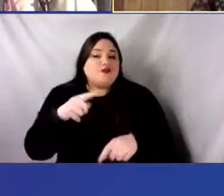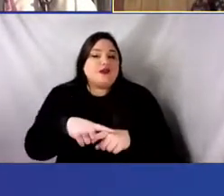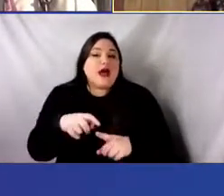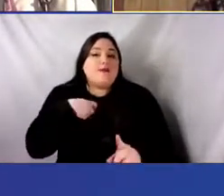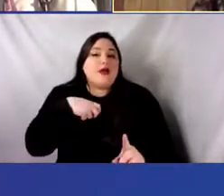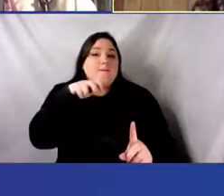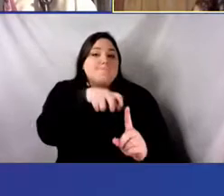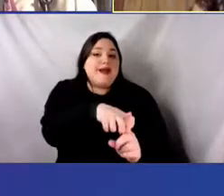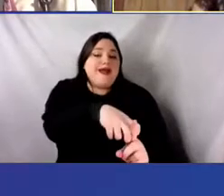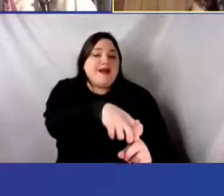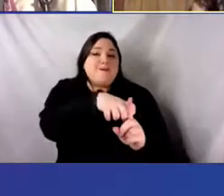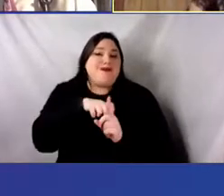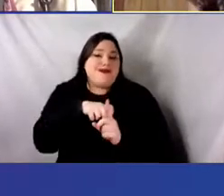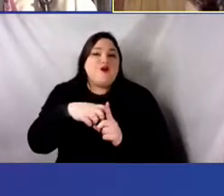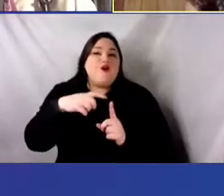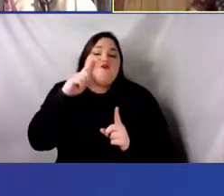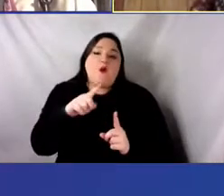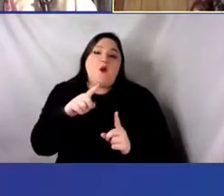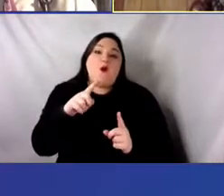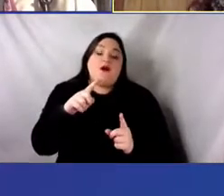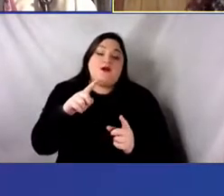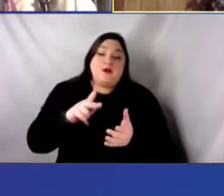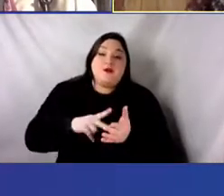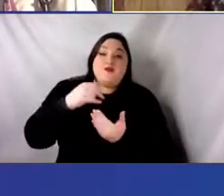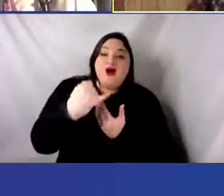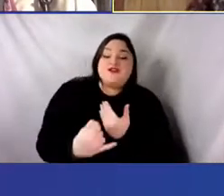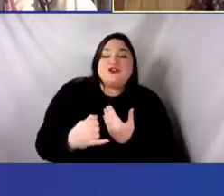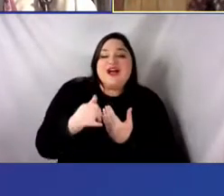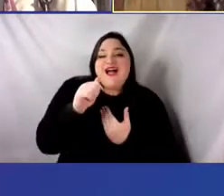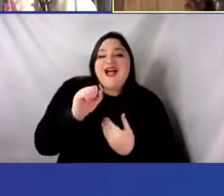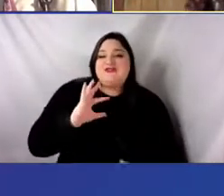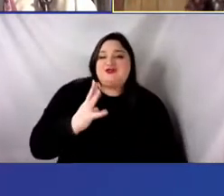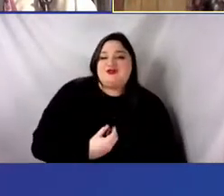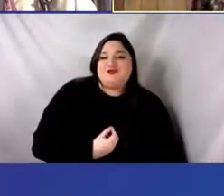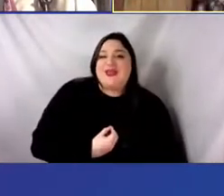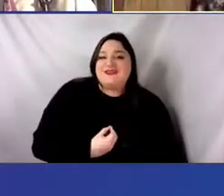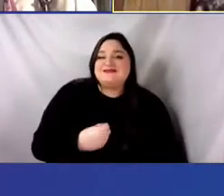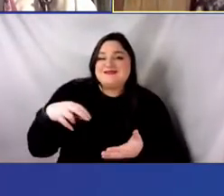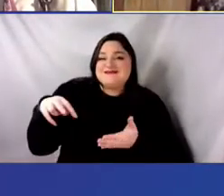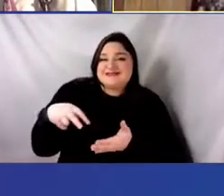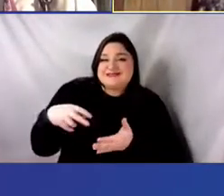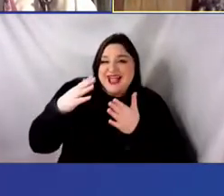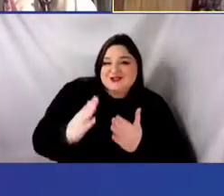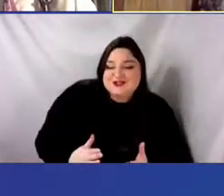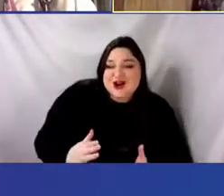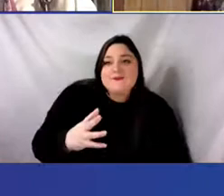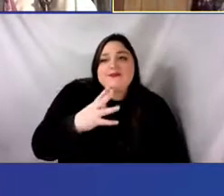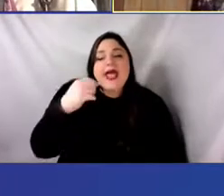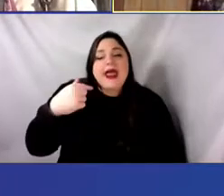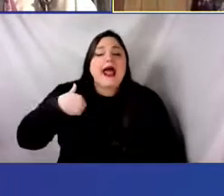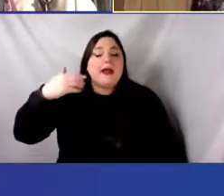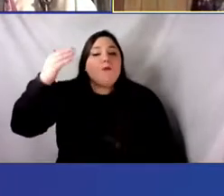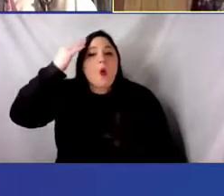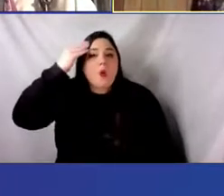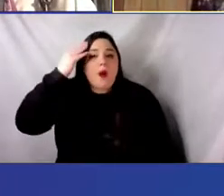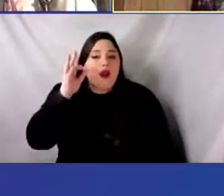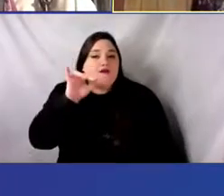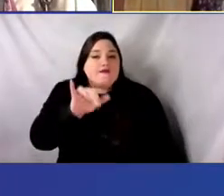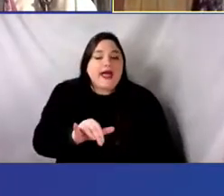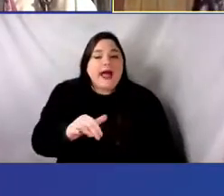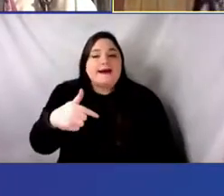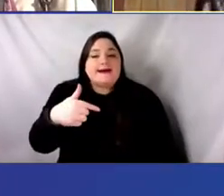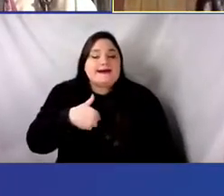those processes with that awareness and trepidation, even if, um, choreographer never,